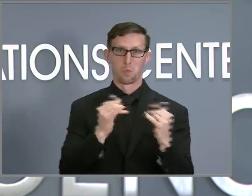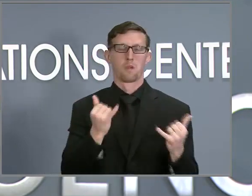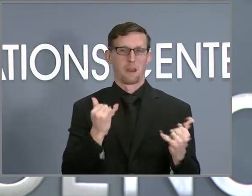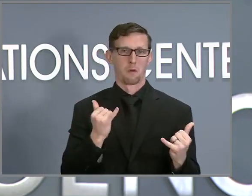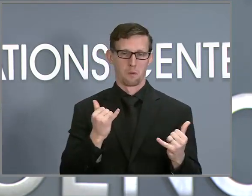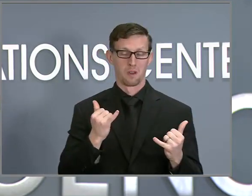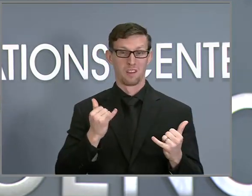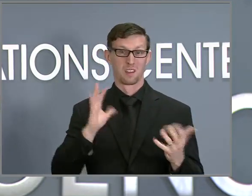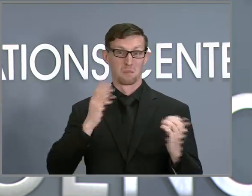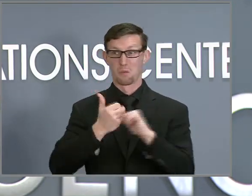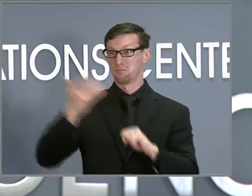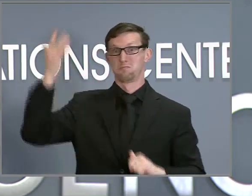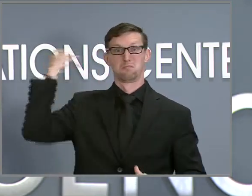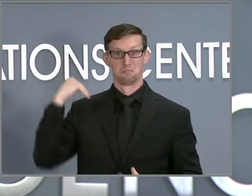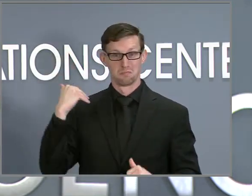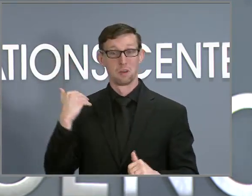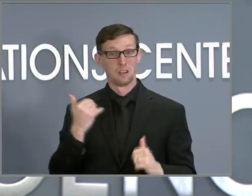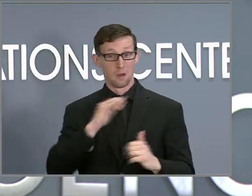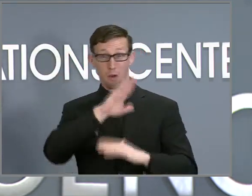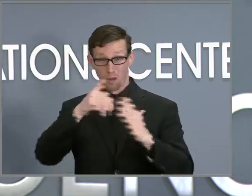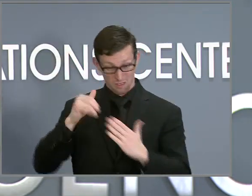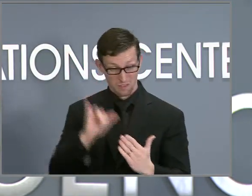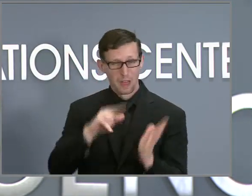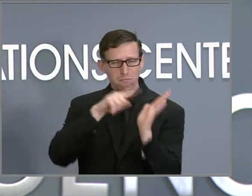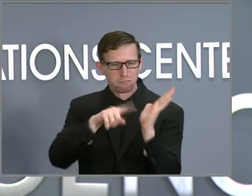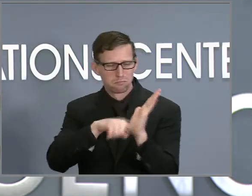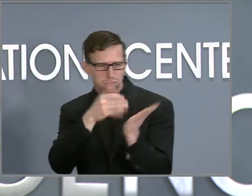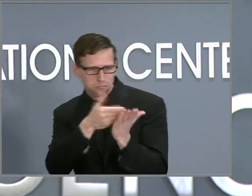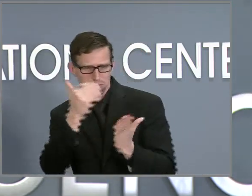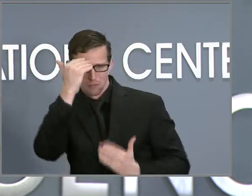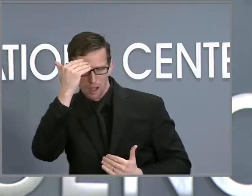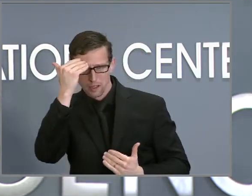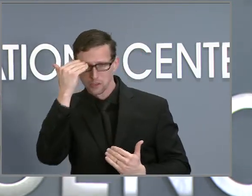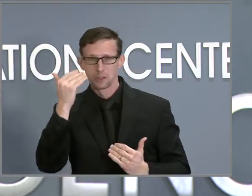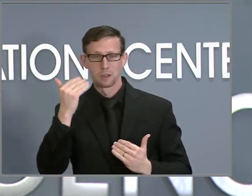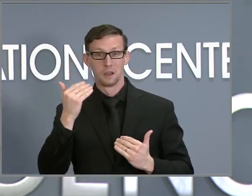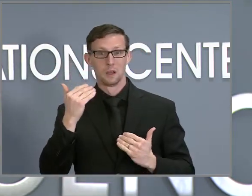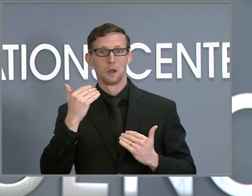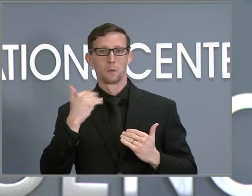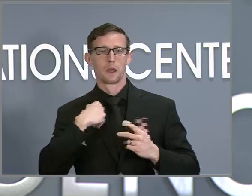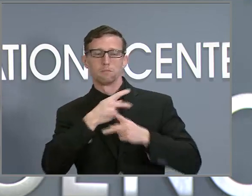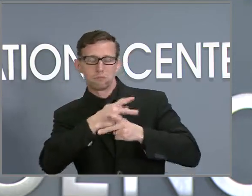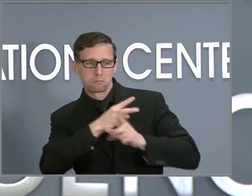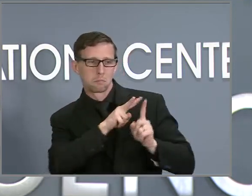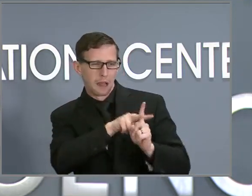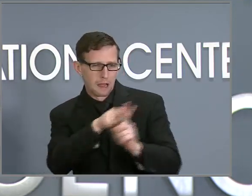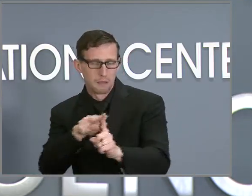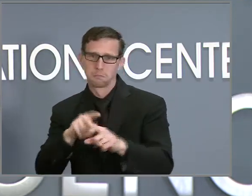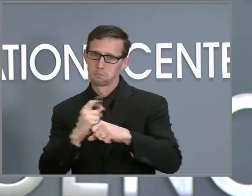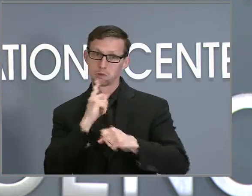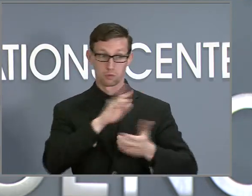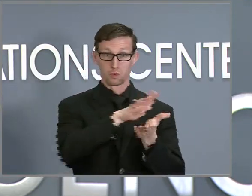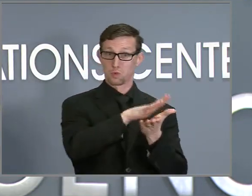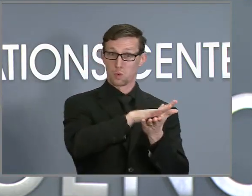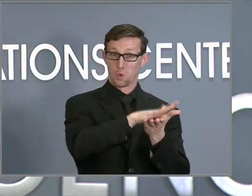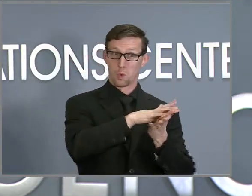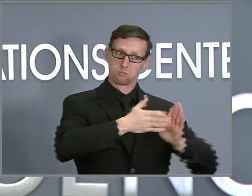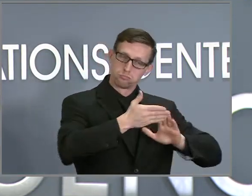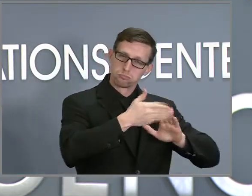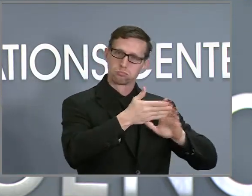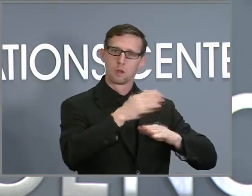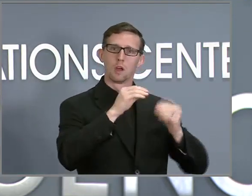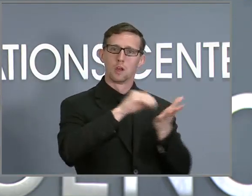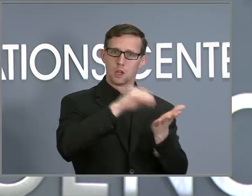And we're using that knowledge to keep students safely in the classroom, help businesses stay open and